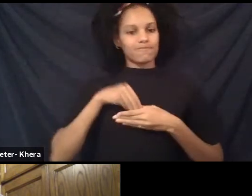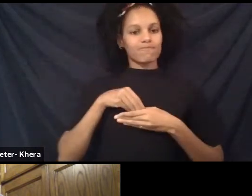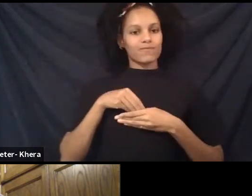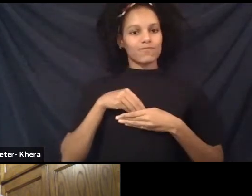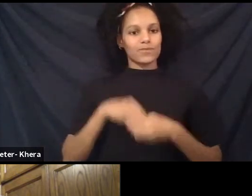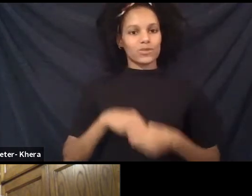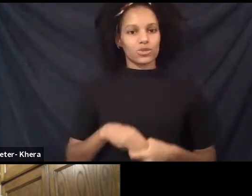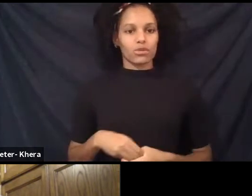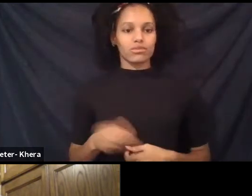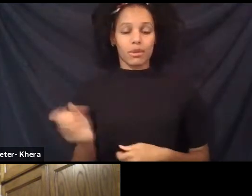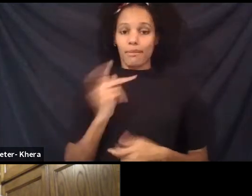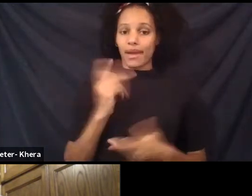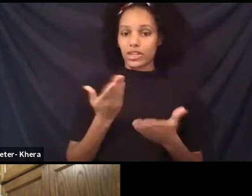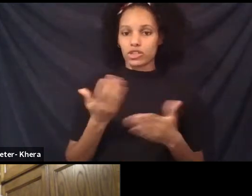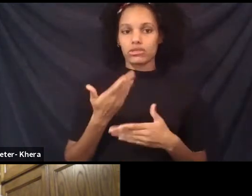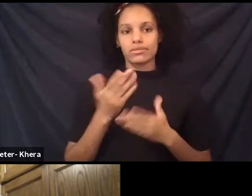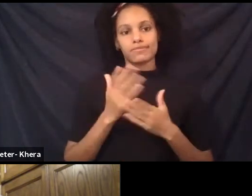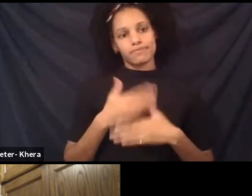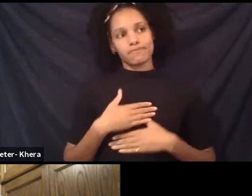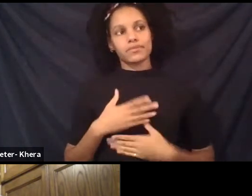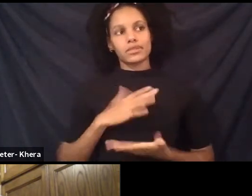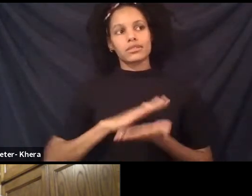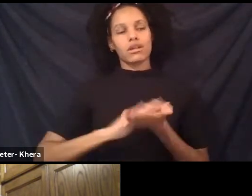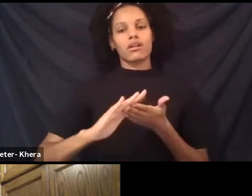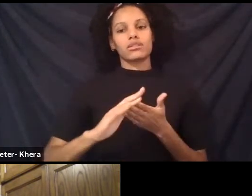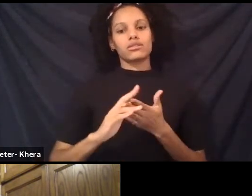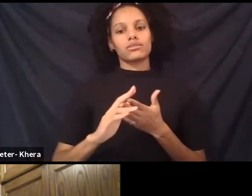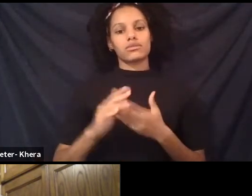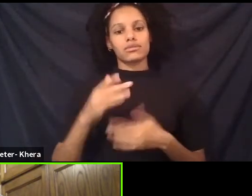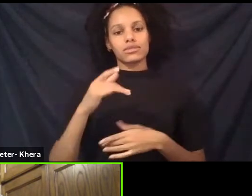here. Yeah. Those, those childhood memories.